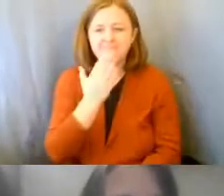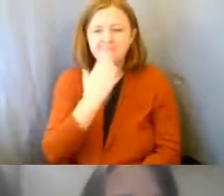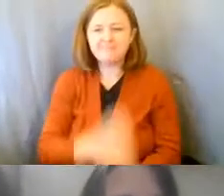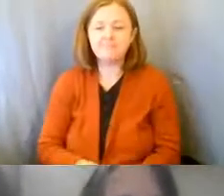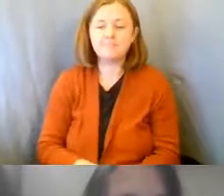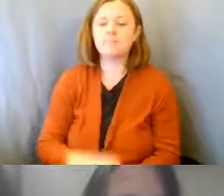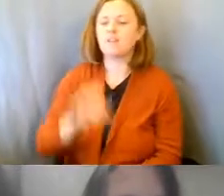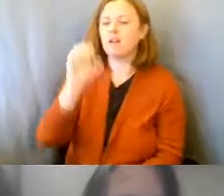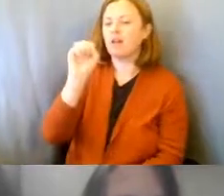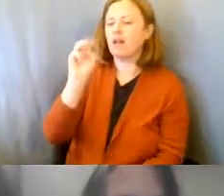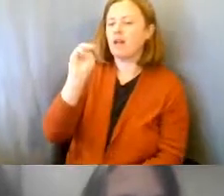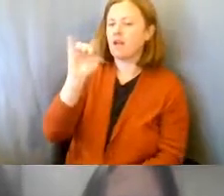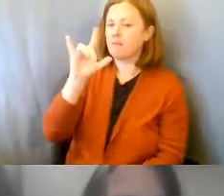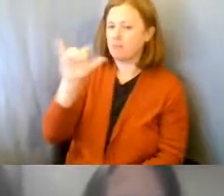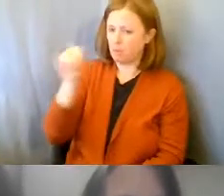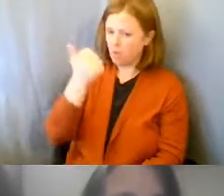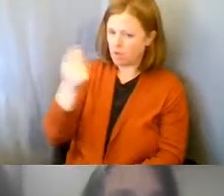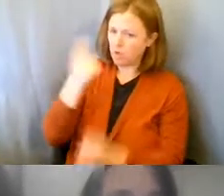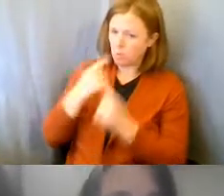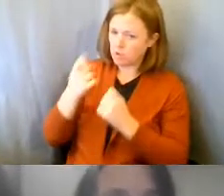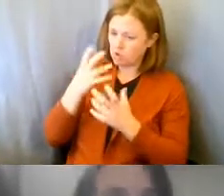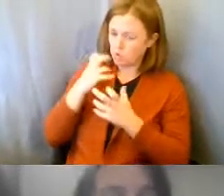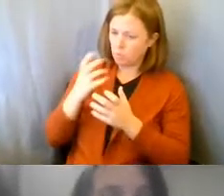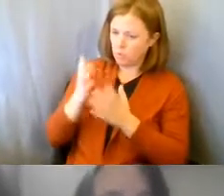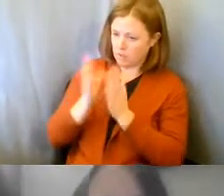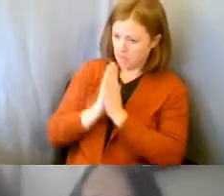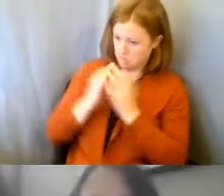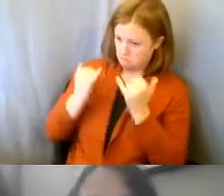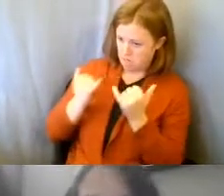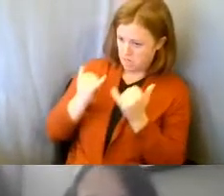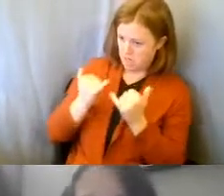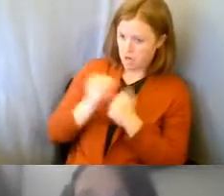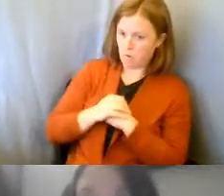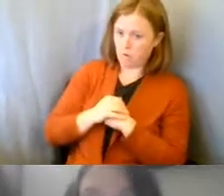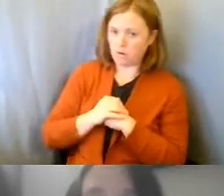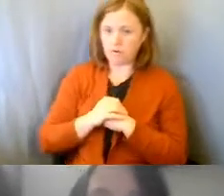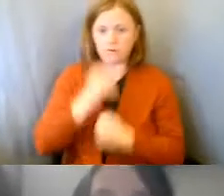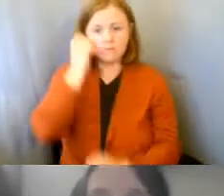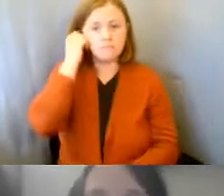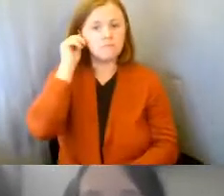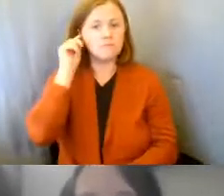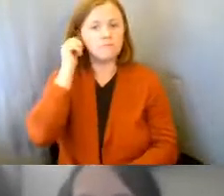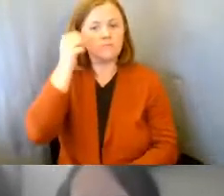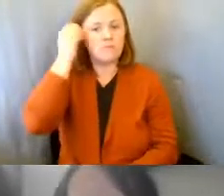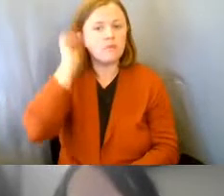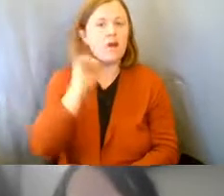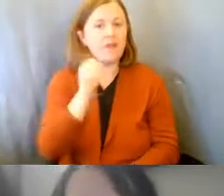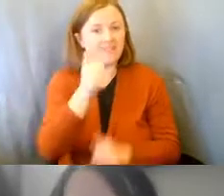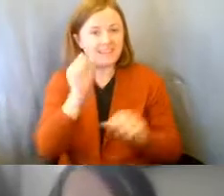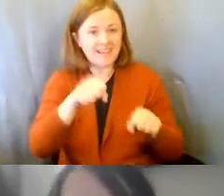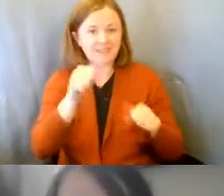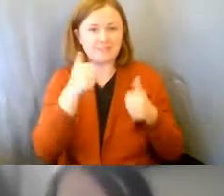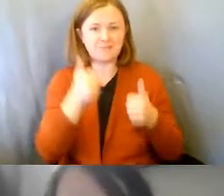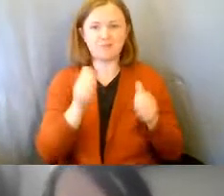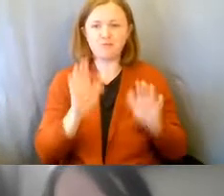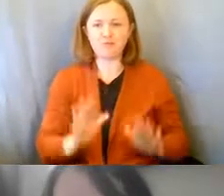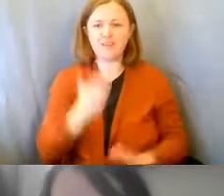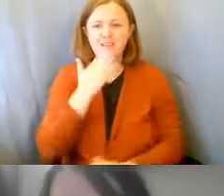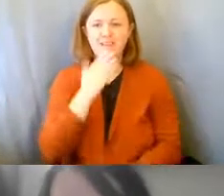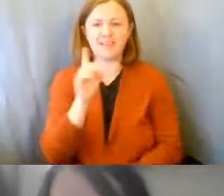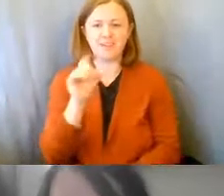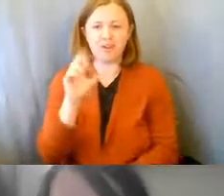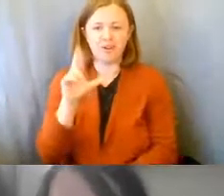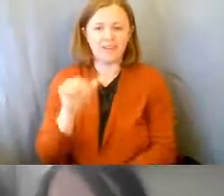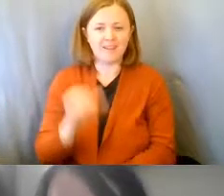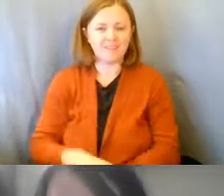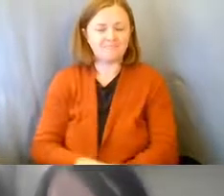Emily, was there any questions that you wanted to ask at this time? Oh, great. Yeah, great, Darla. So